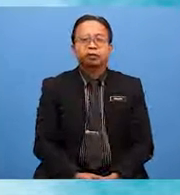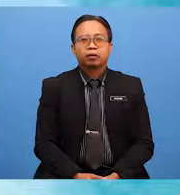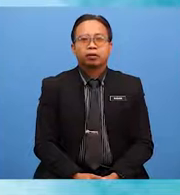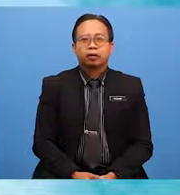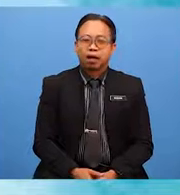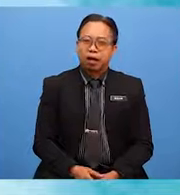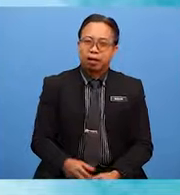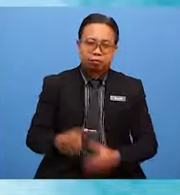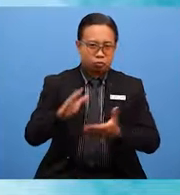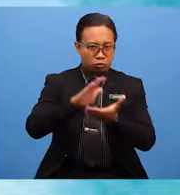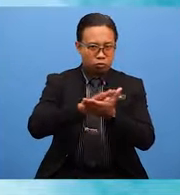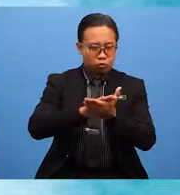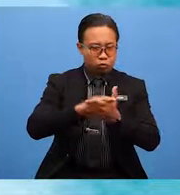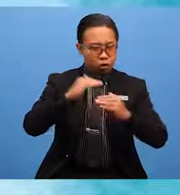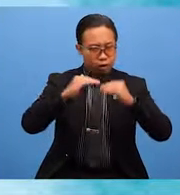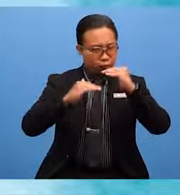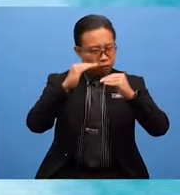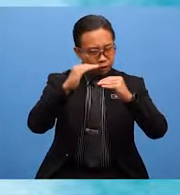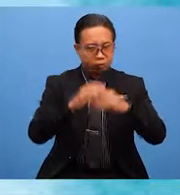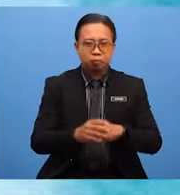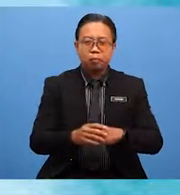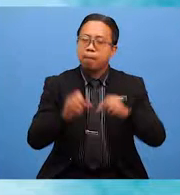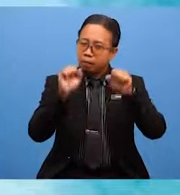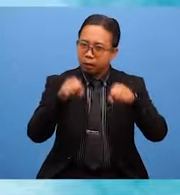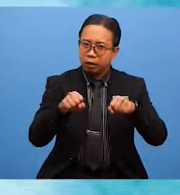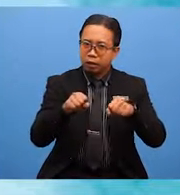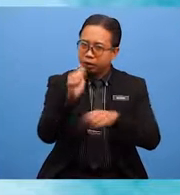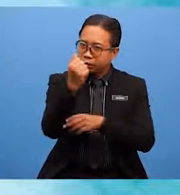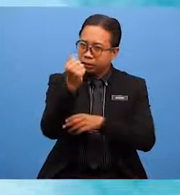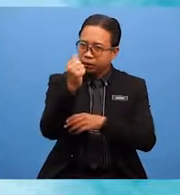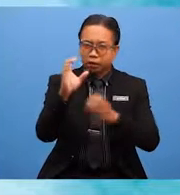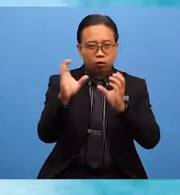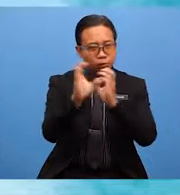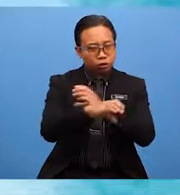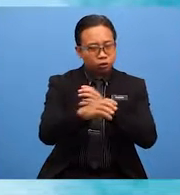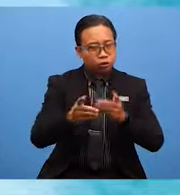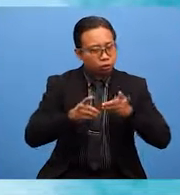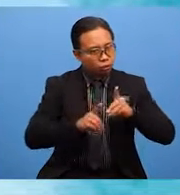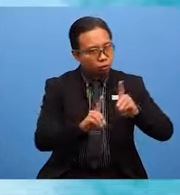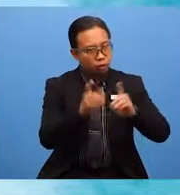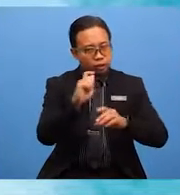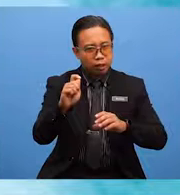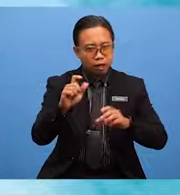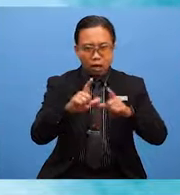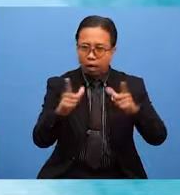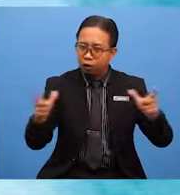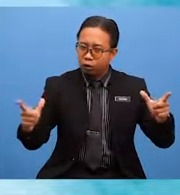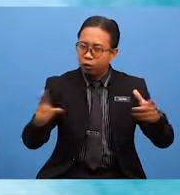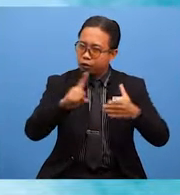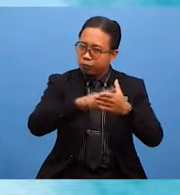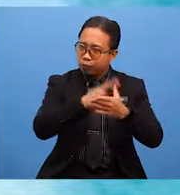held at school level. We managed to organize 10 competitions during the language month.